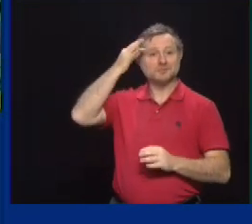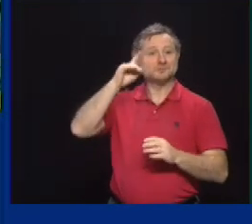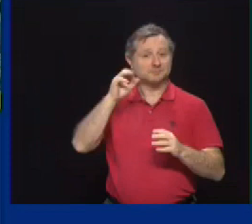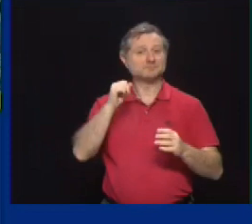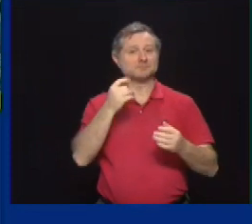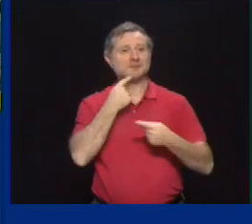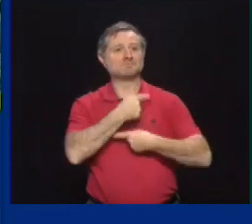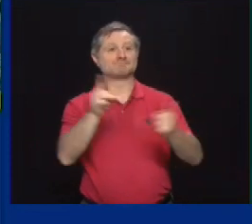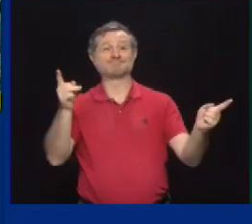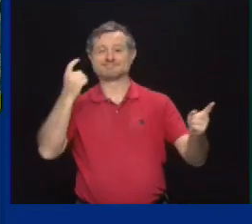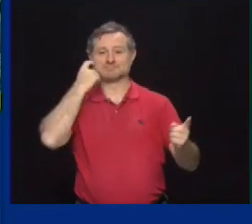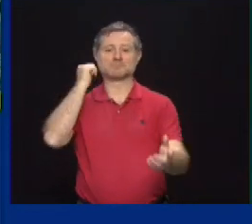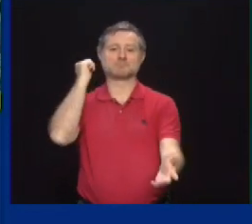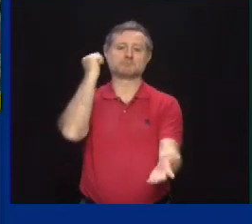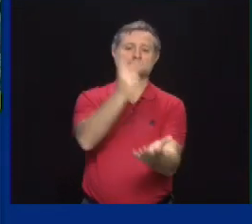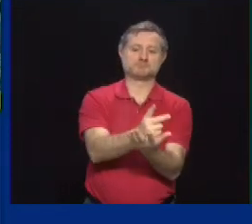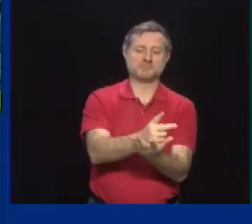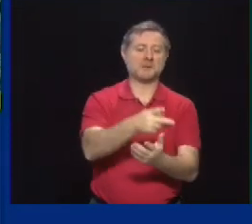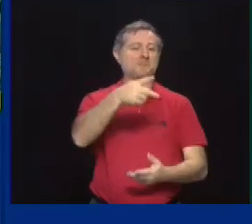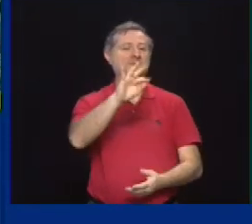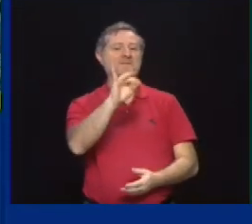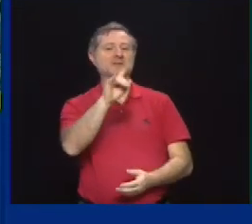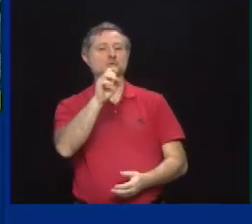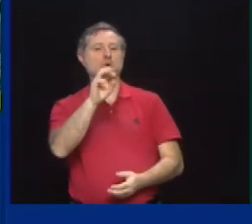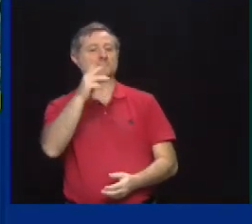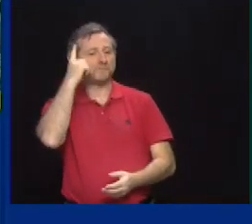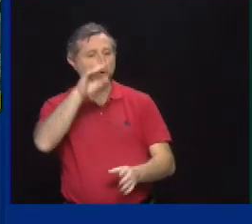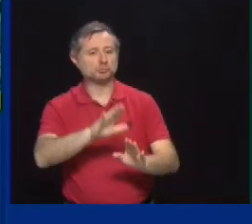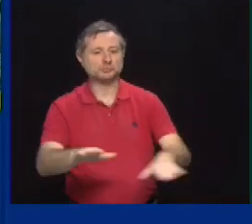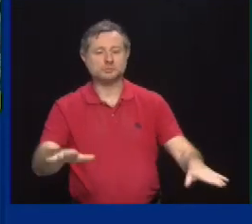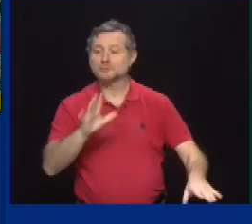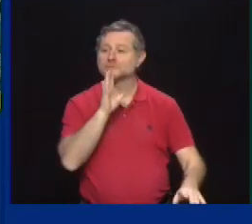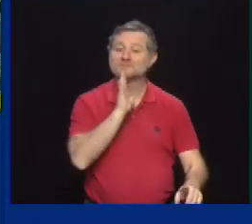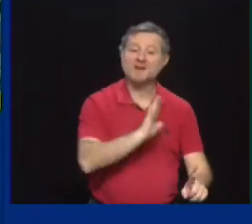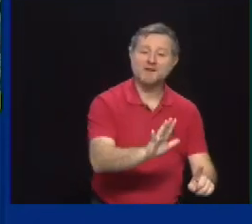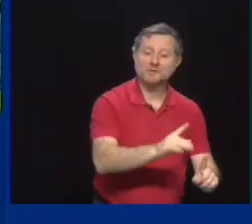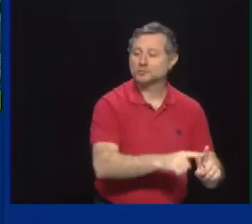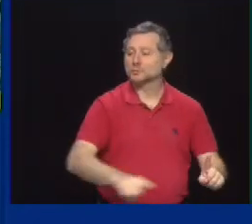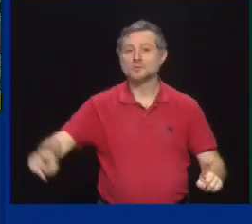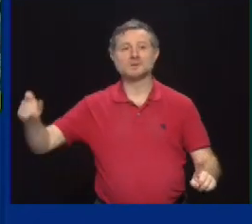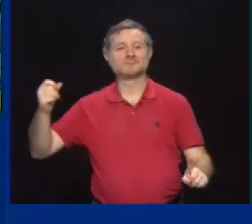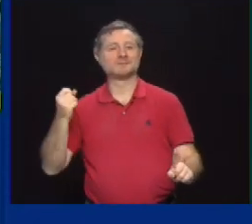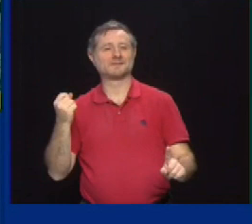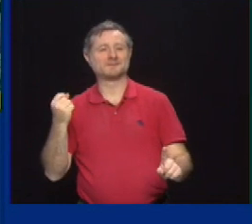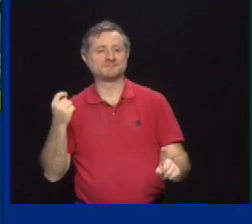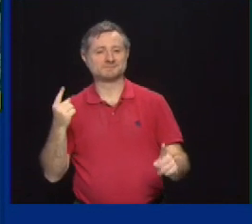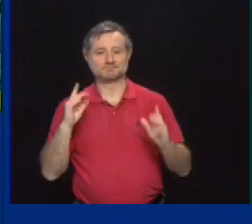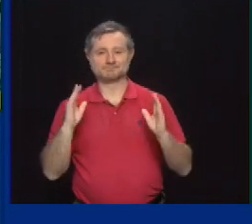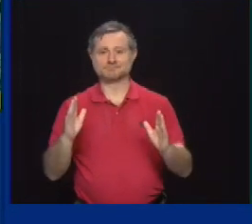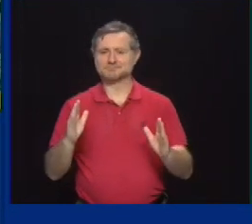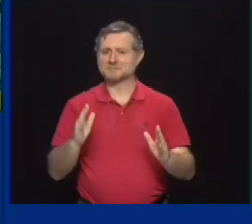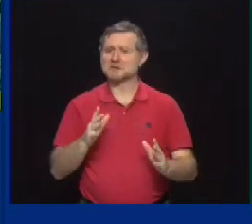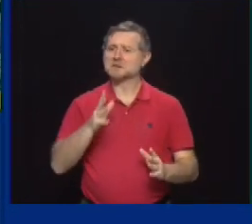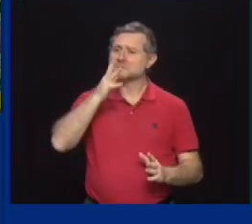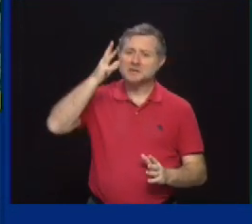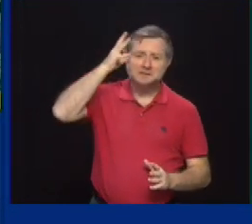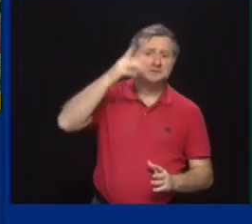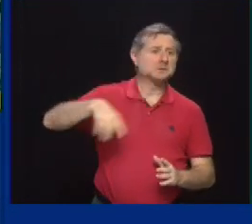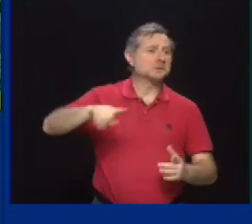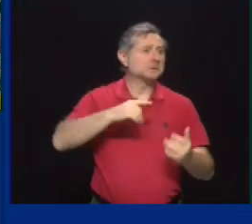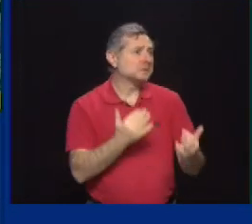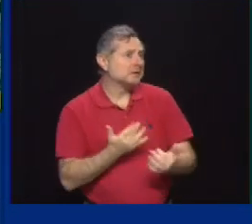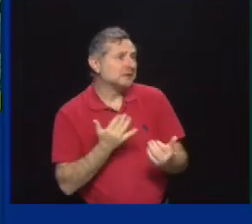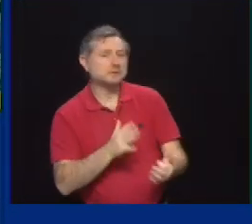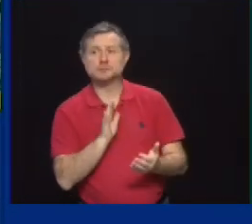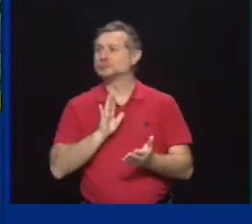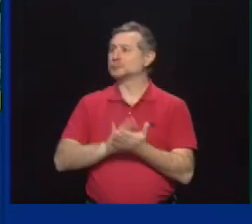allocated for children ages five to 11. We have been waiting for this. Parents have been waiting for this. Schools have been waiting for this. And this is really a breakthrough.